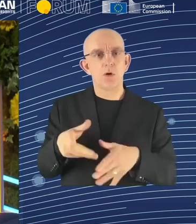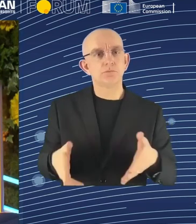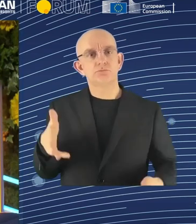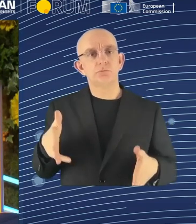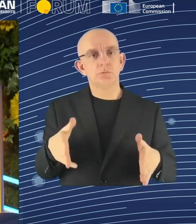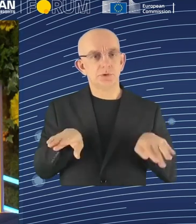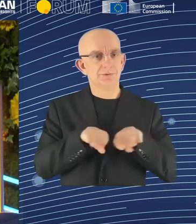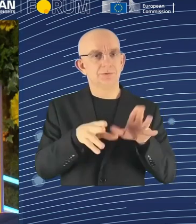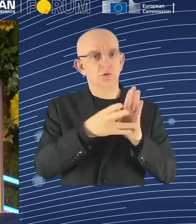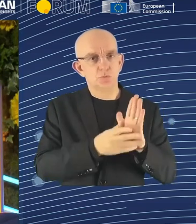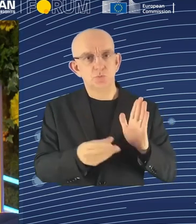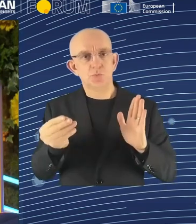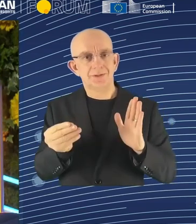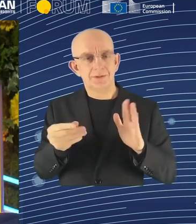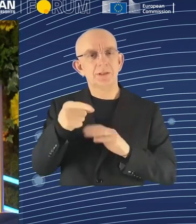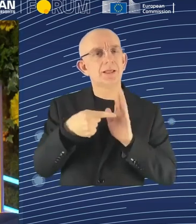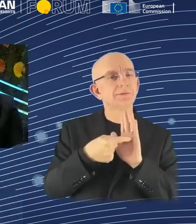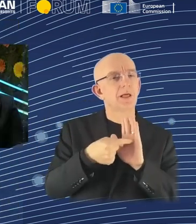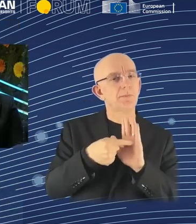about and the cost of it?